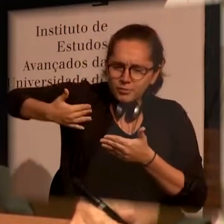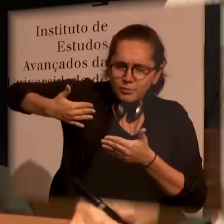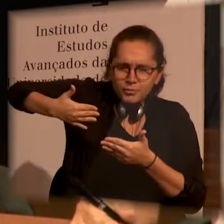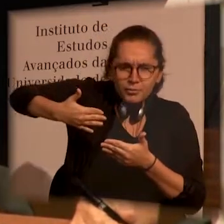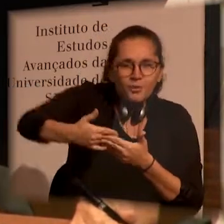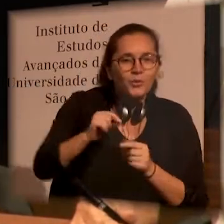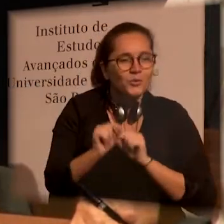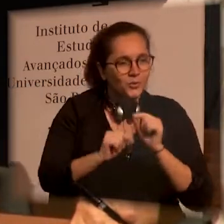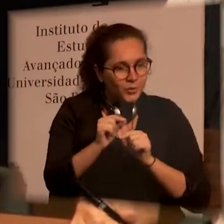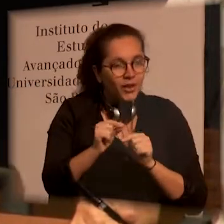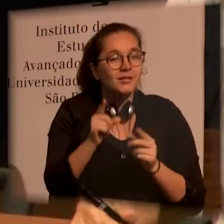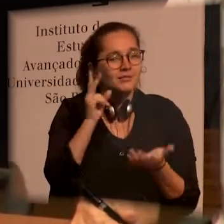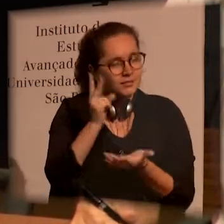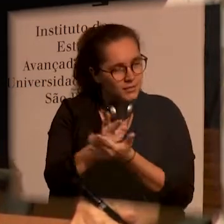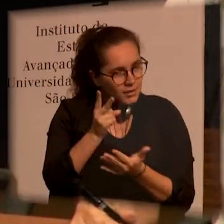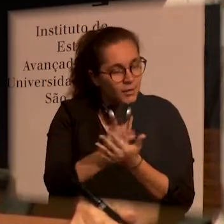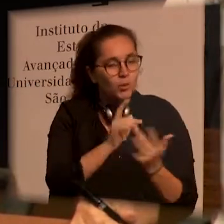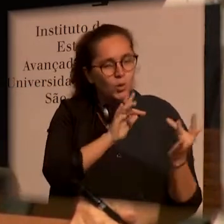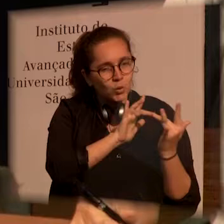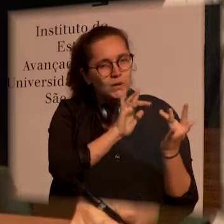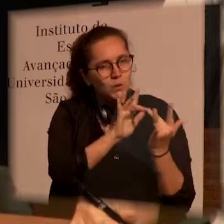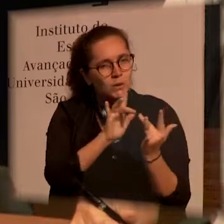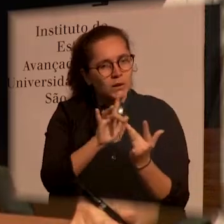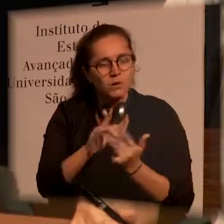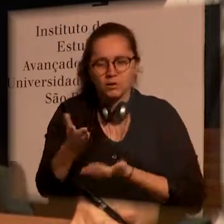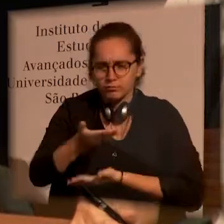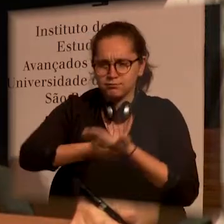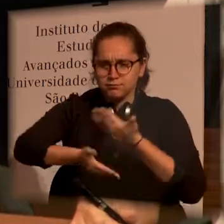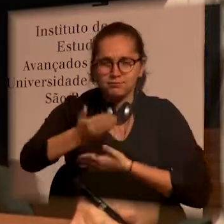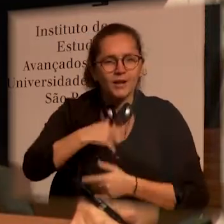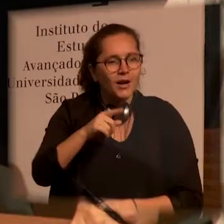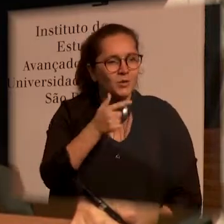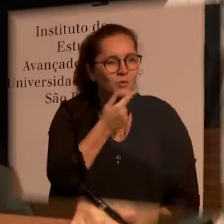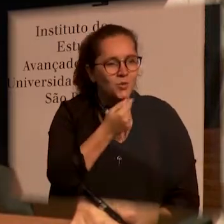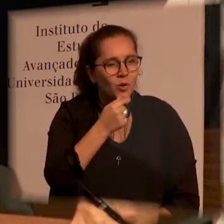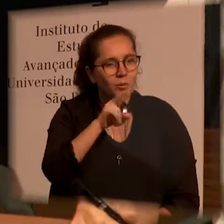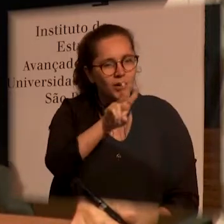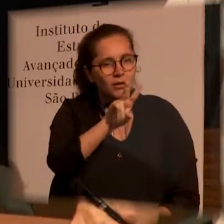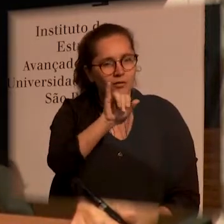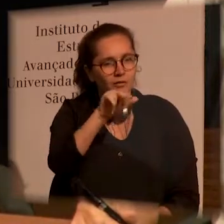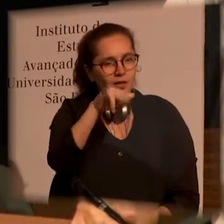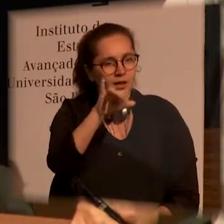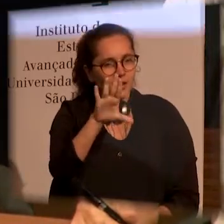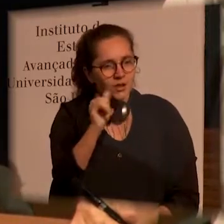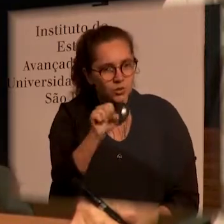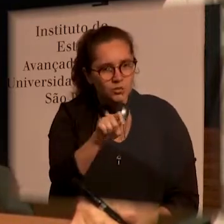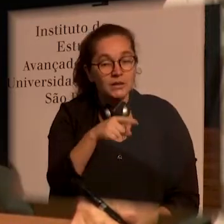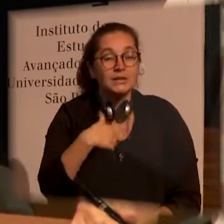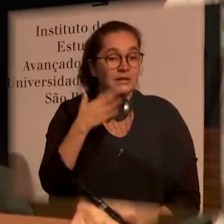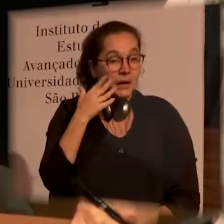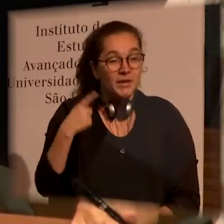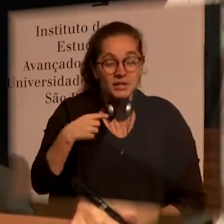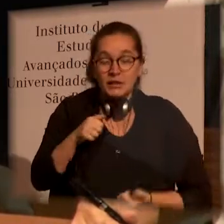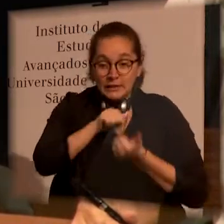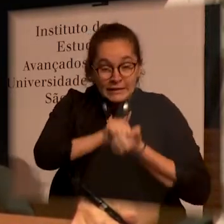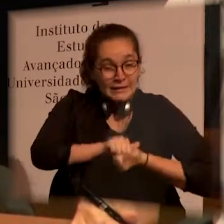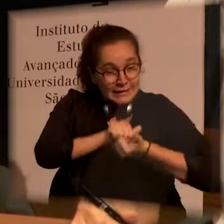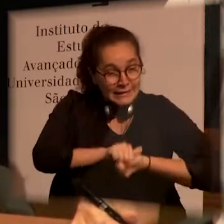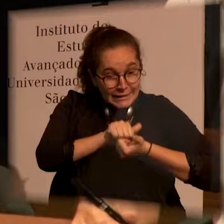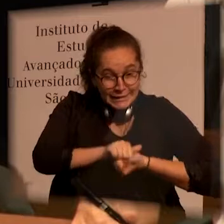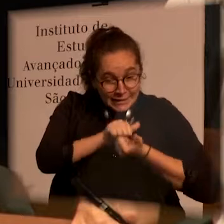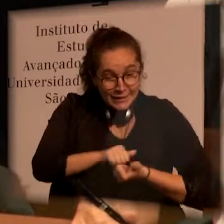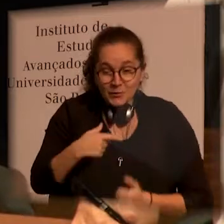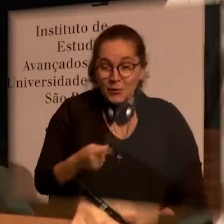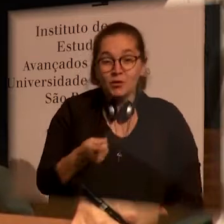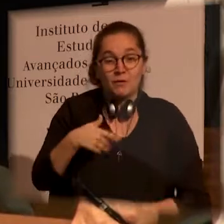a constant contact, and Vinicius remembers this, and I think that it was a very